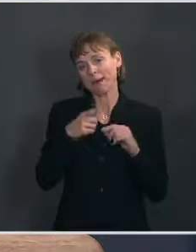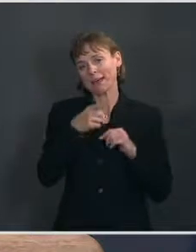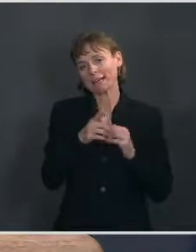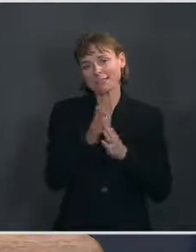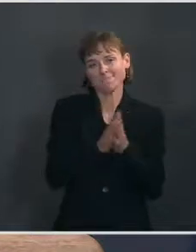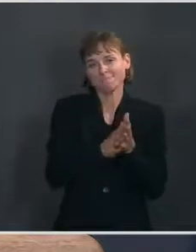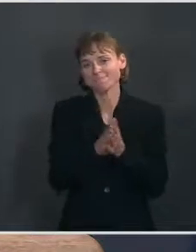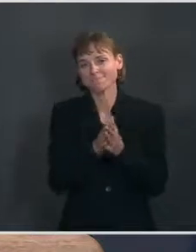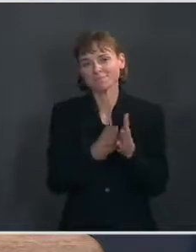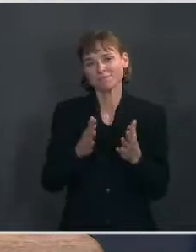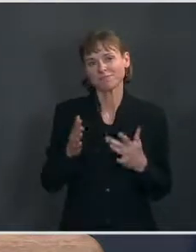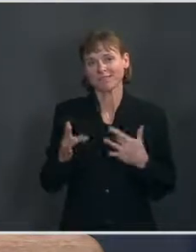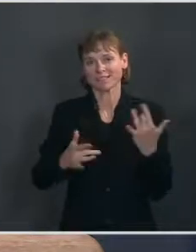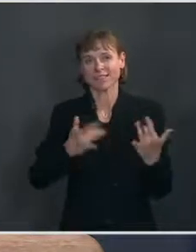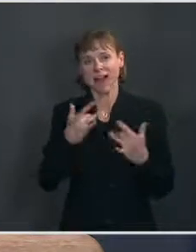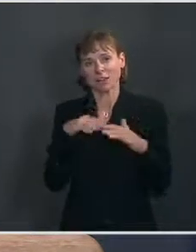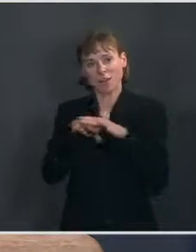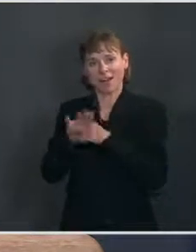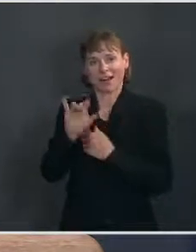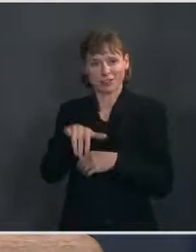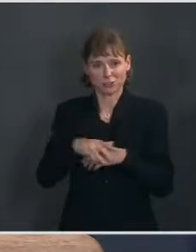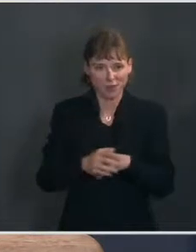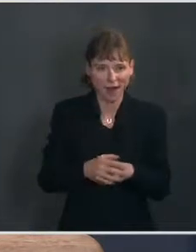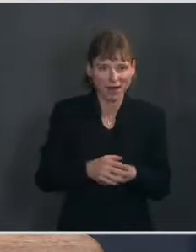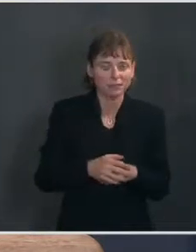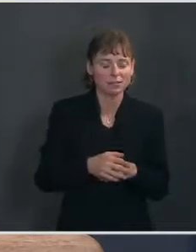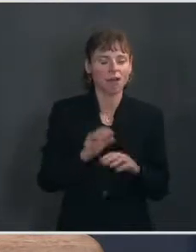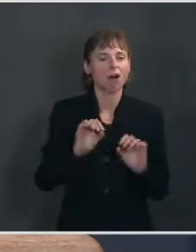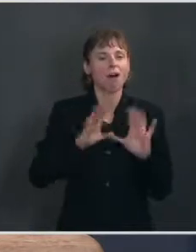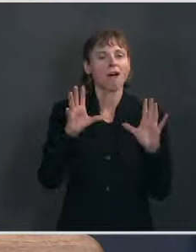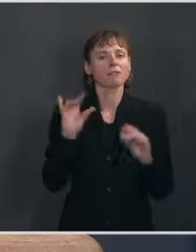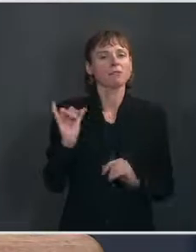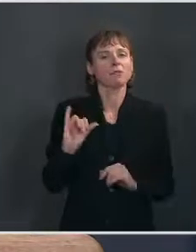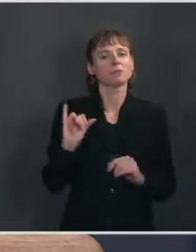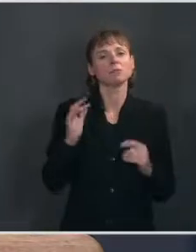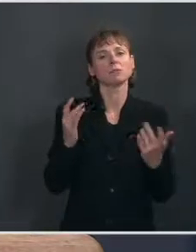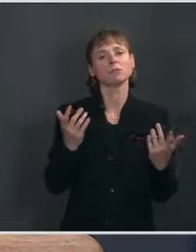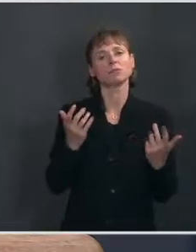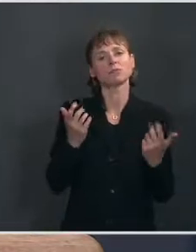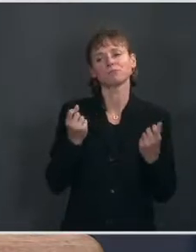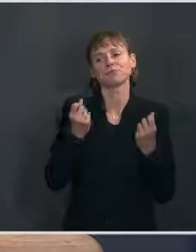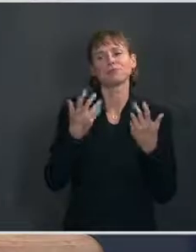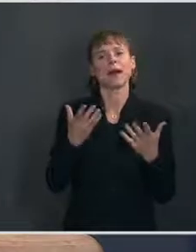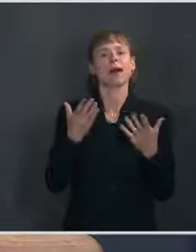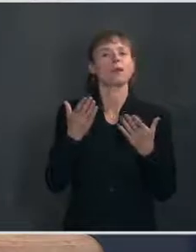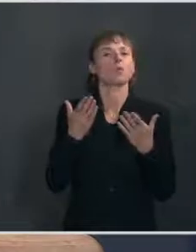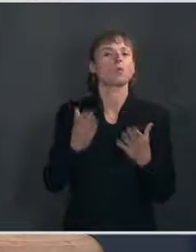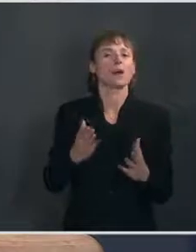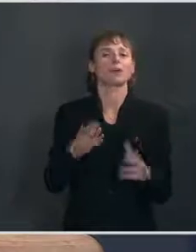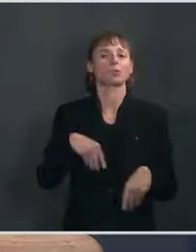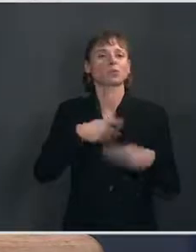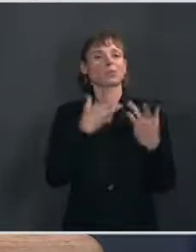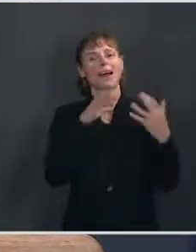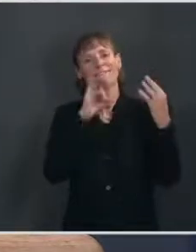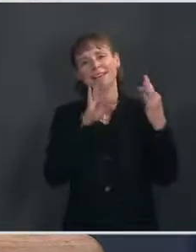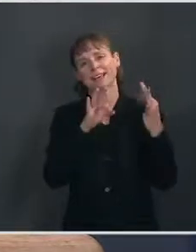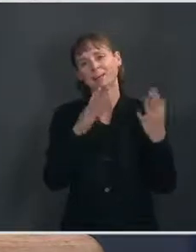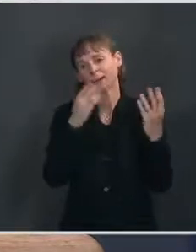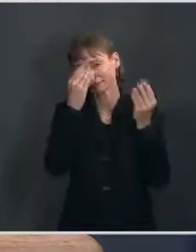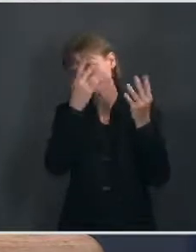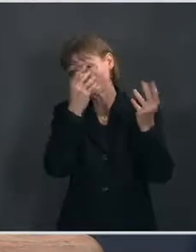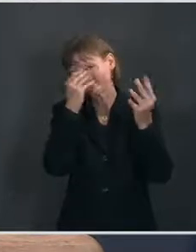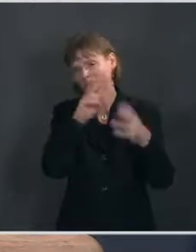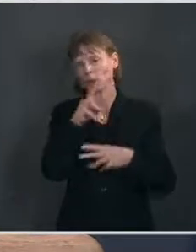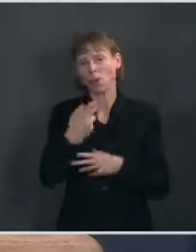have access to. Obviously, there's also, you know, many ways to provide feedback or input to the White House, which